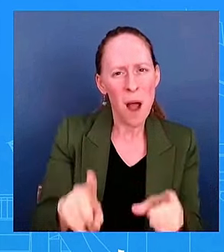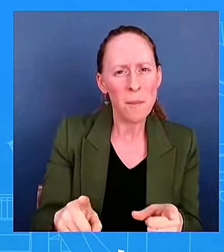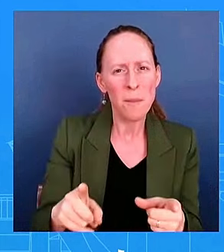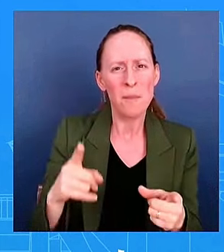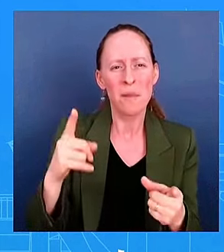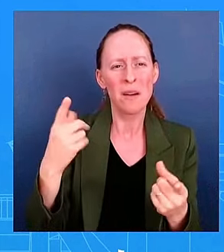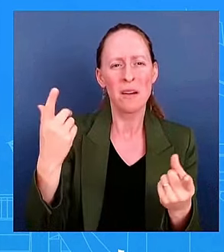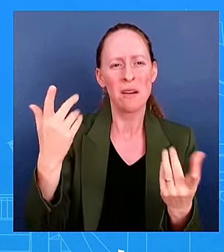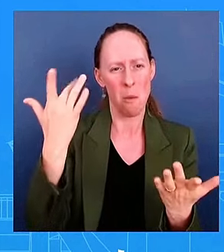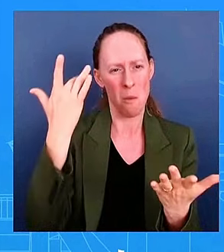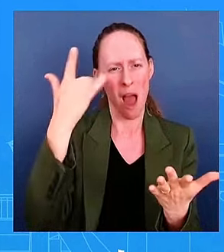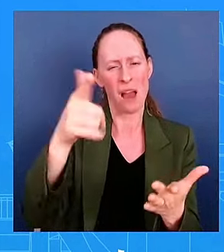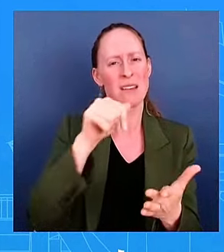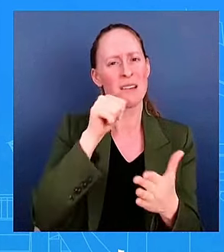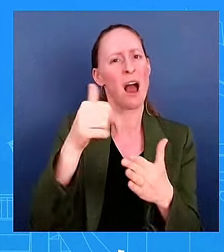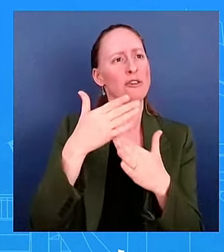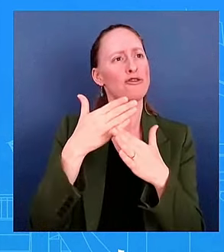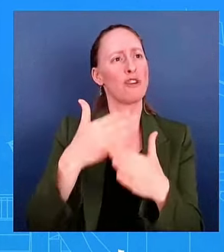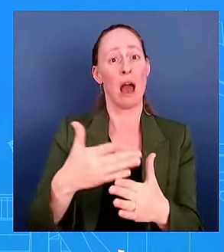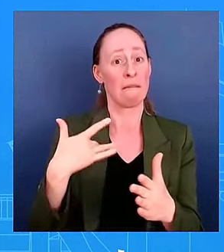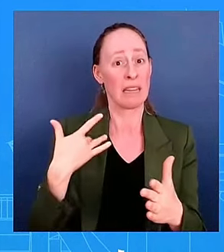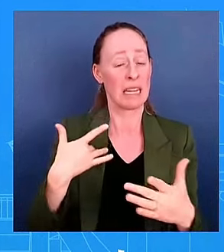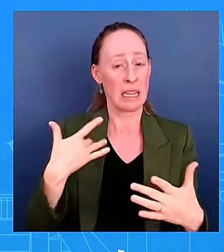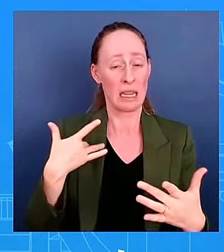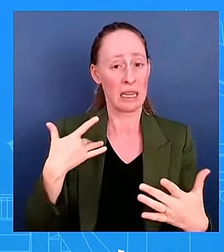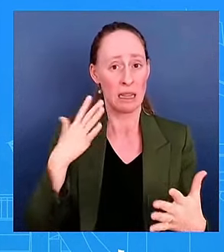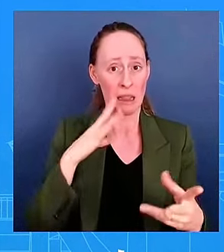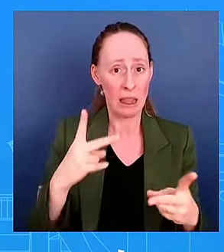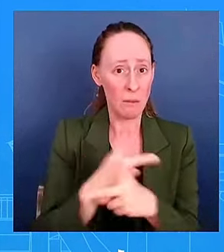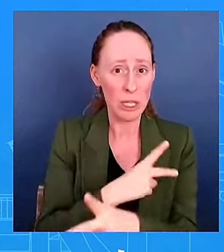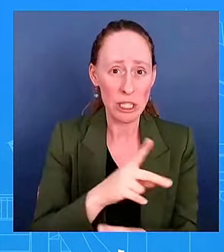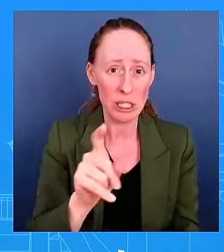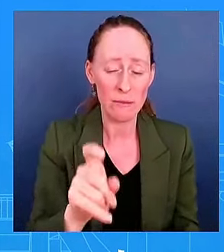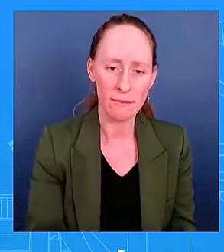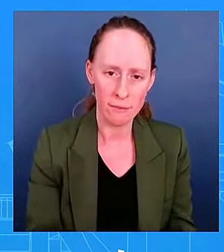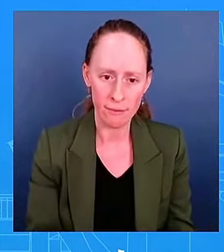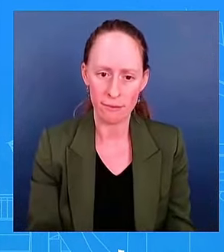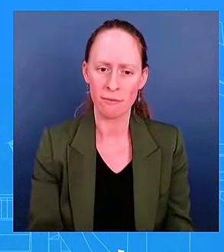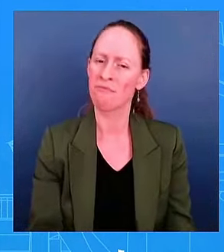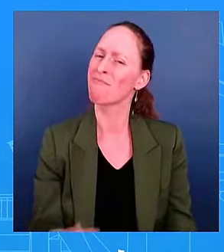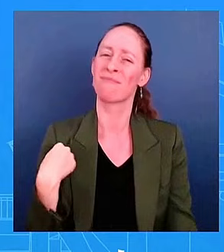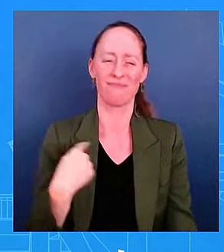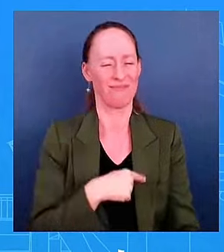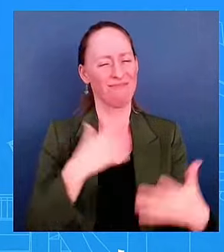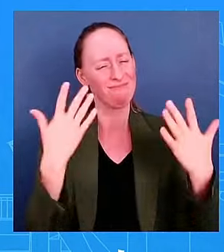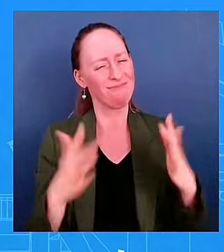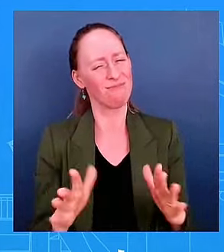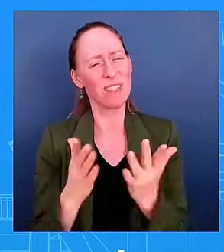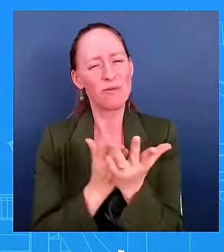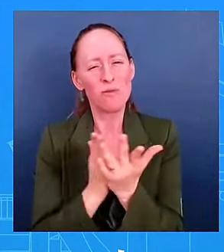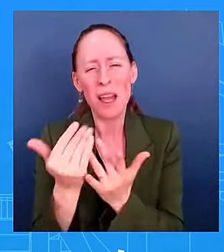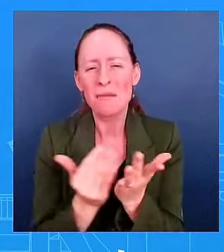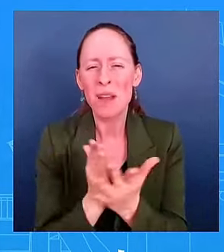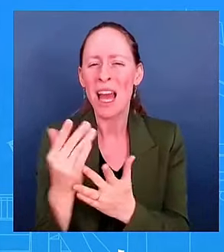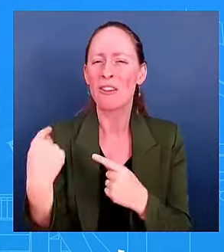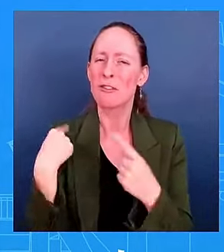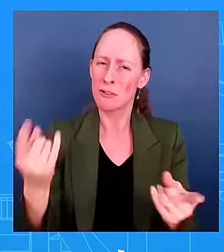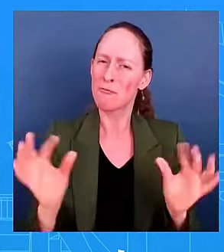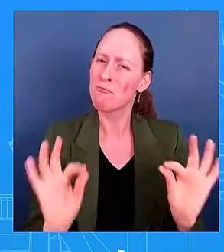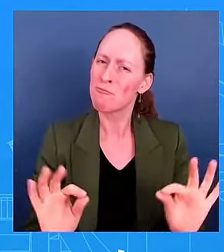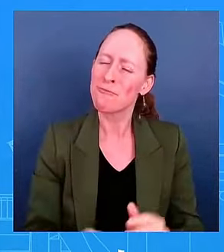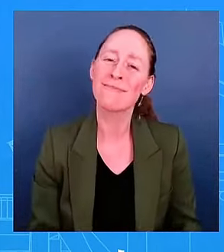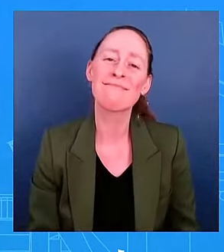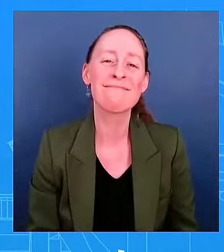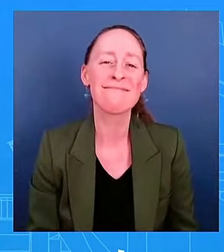We'll continue to be transparent. And that's what I can, that's what I can share with all of you at this time. And I did want to follow up on what